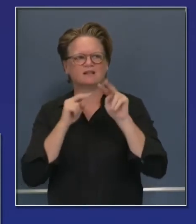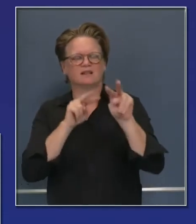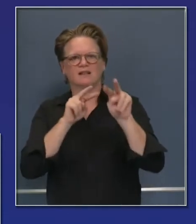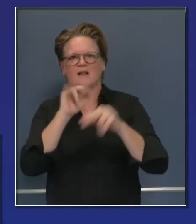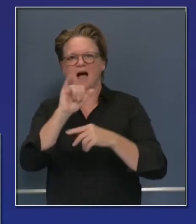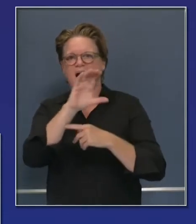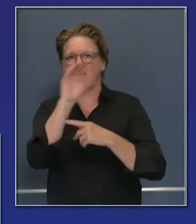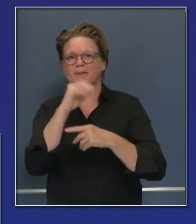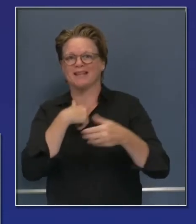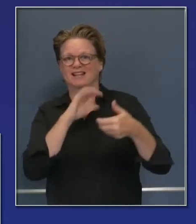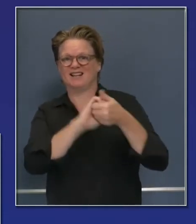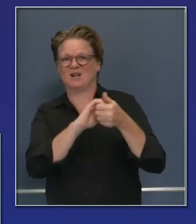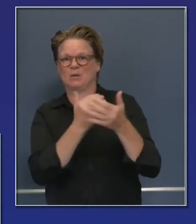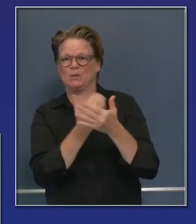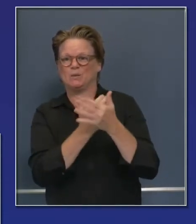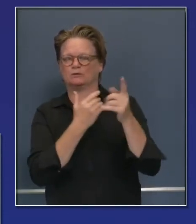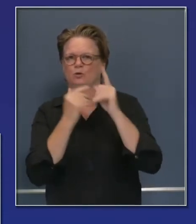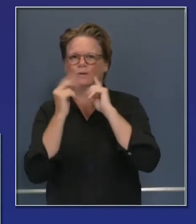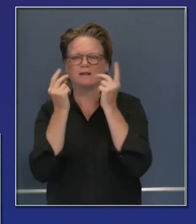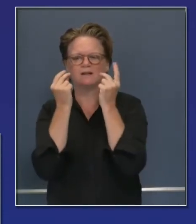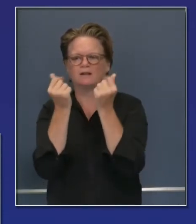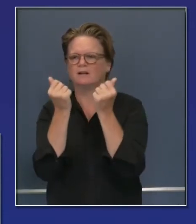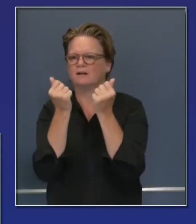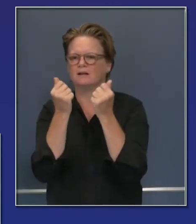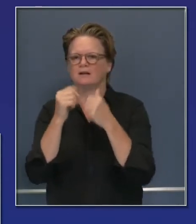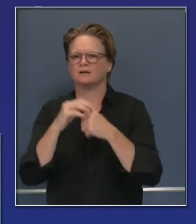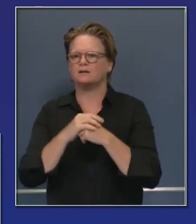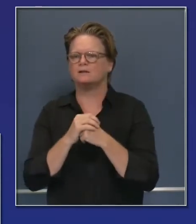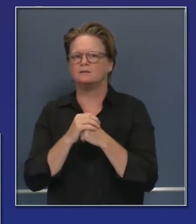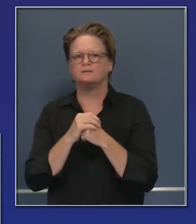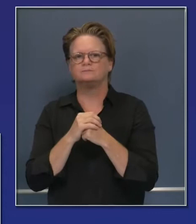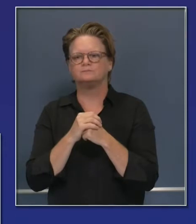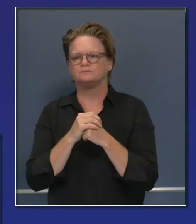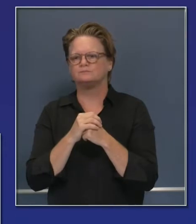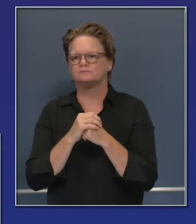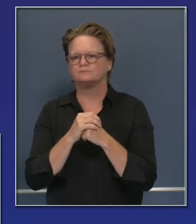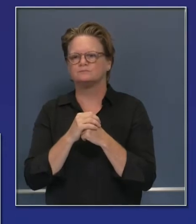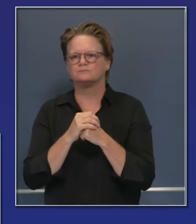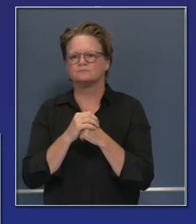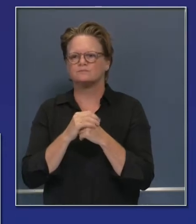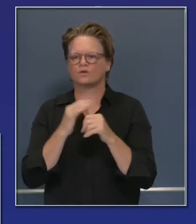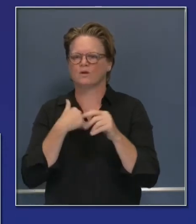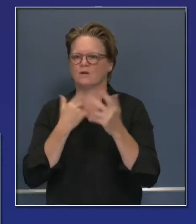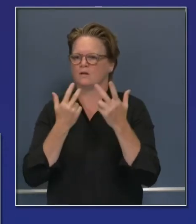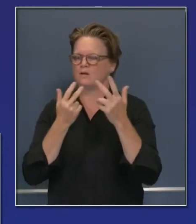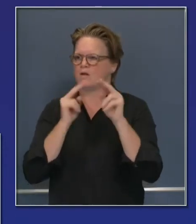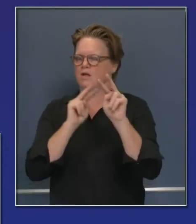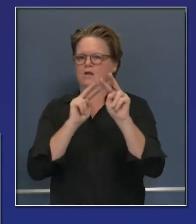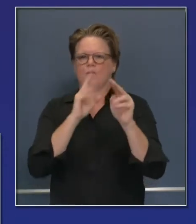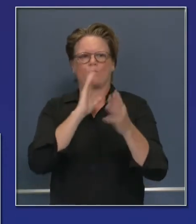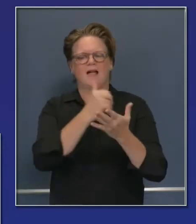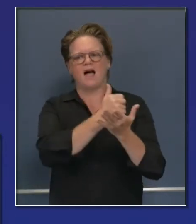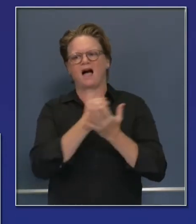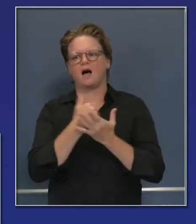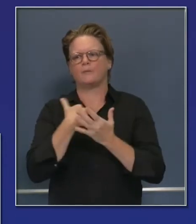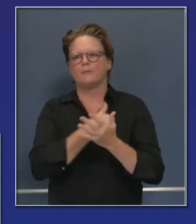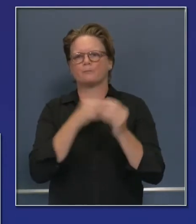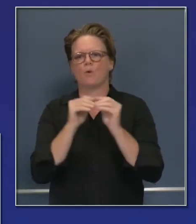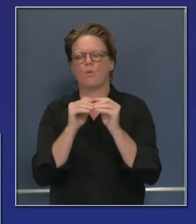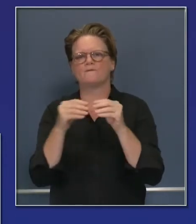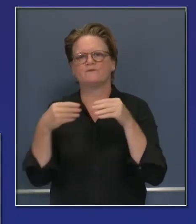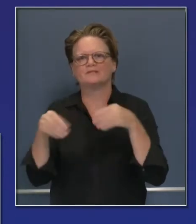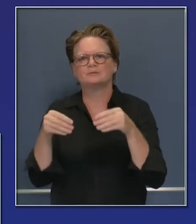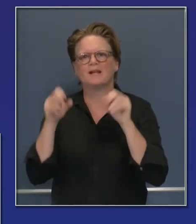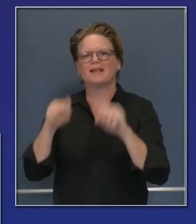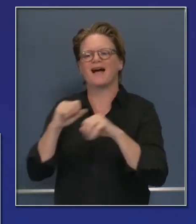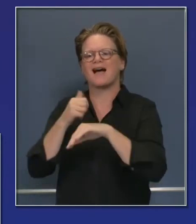We're not taking away anything that already exists. It be additive to those efforts. But it will allow us more flexibility, again, more reliability. And